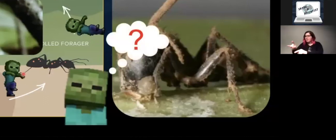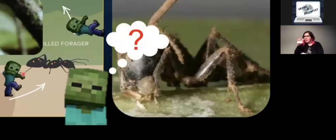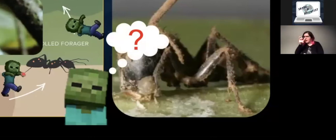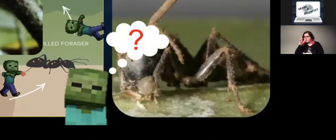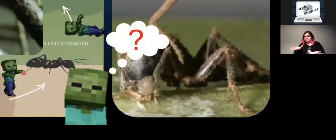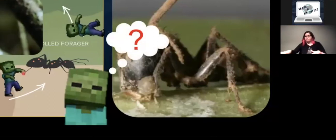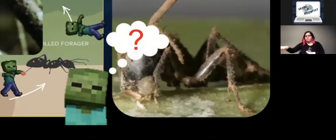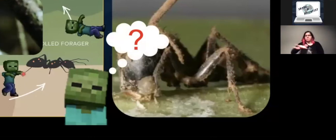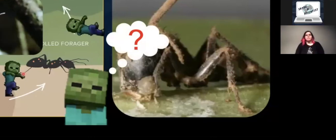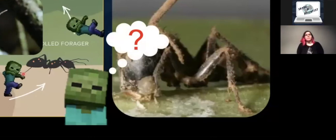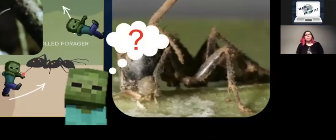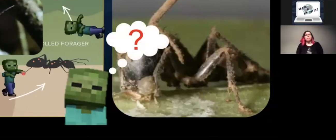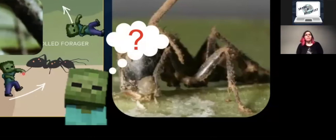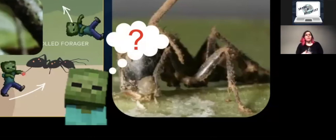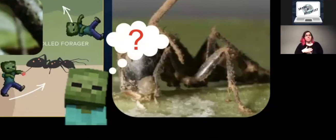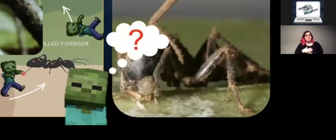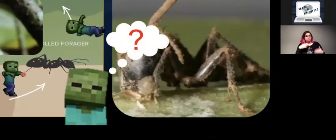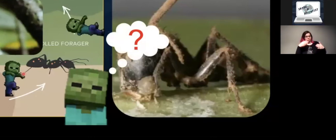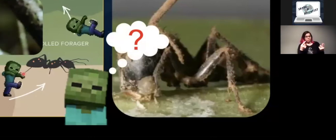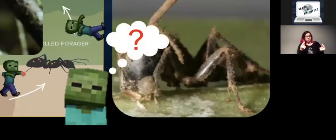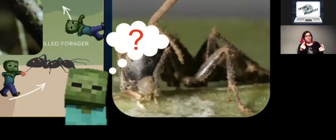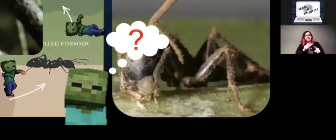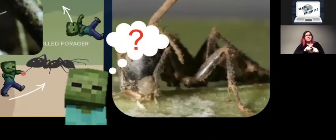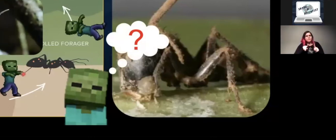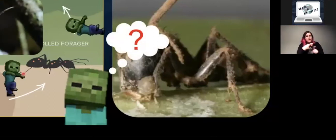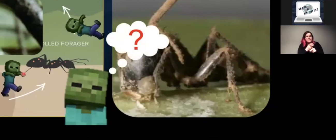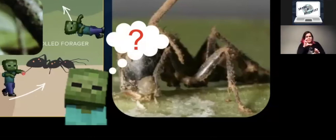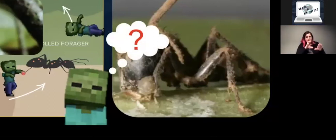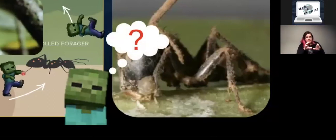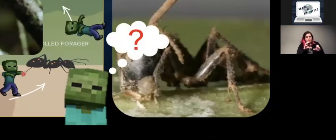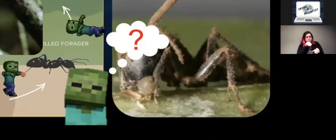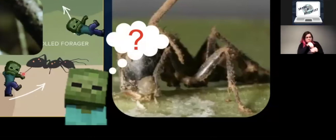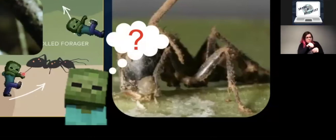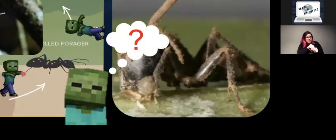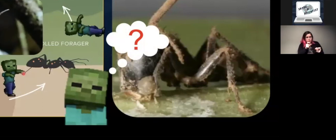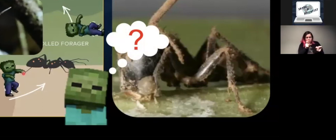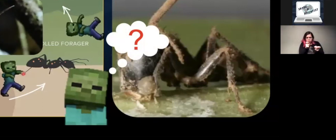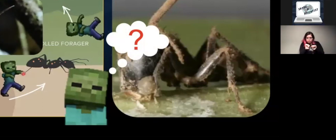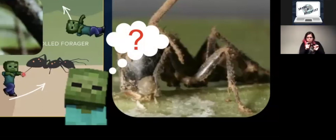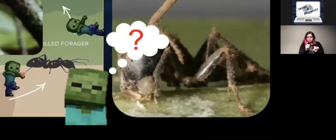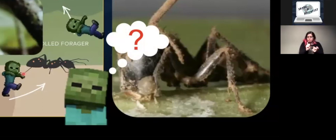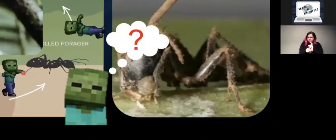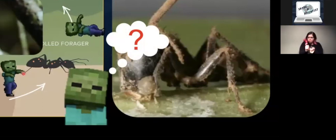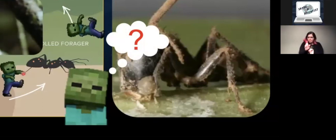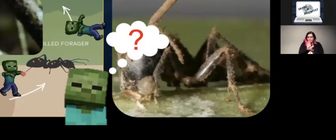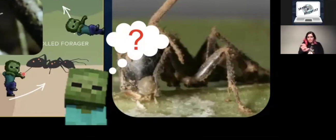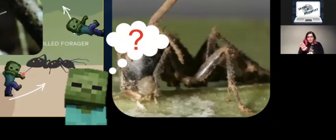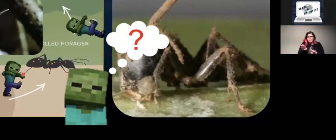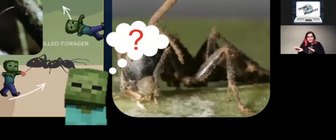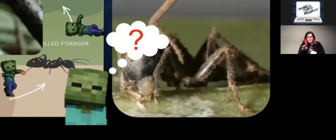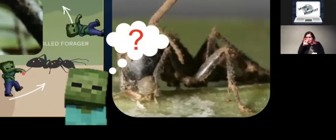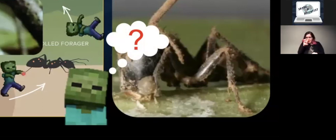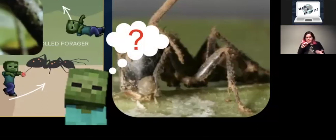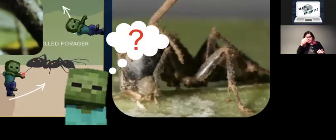So what we're interested in studying is what are the types of chemicals that are used in order to manipulate the behavior of their host? Or to